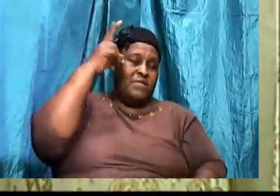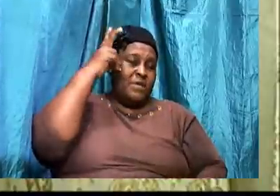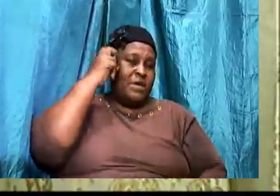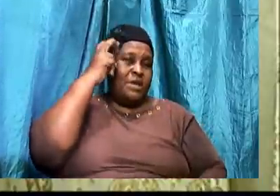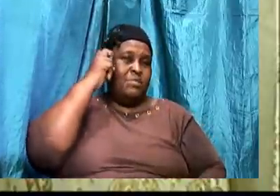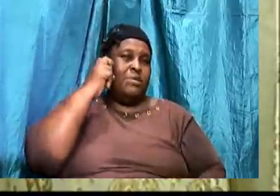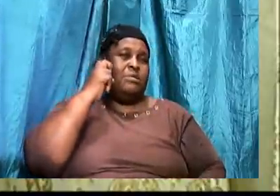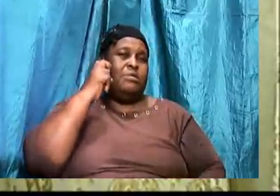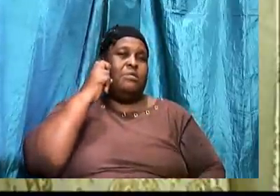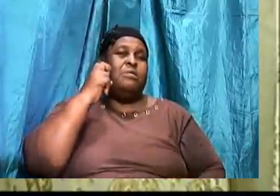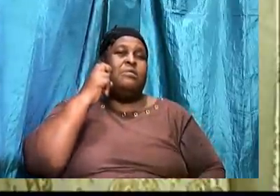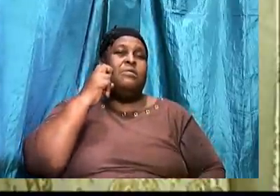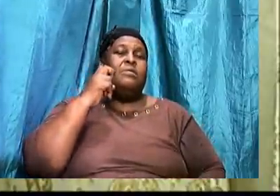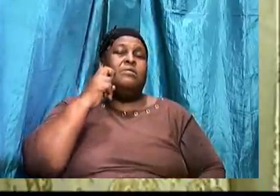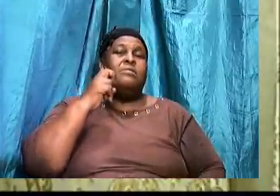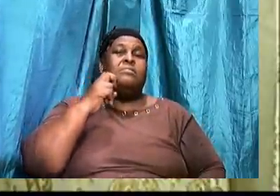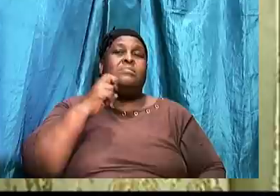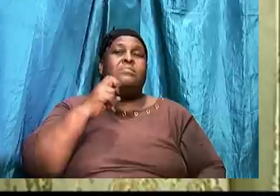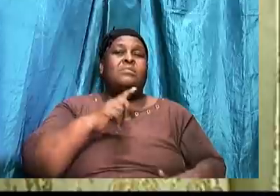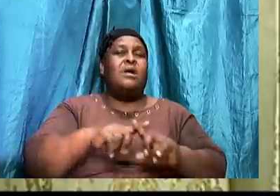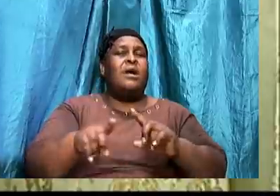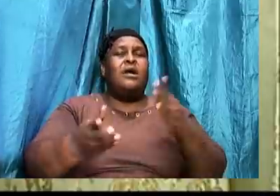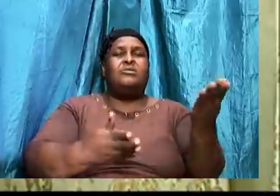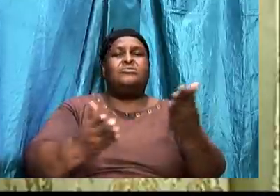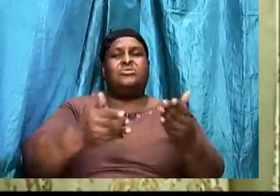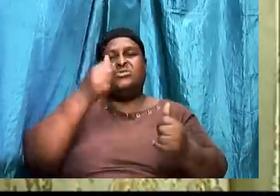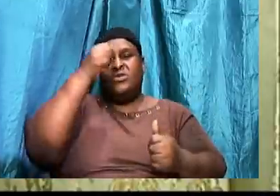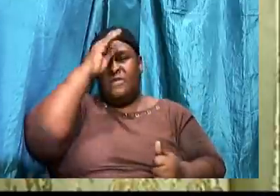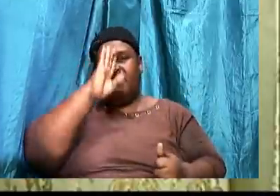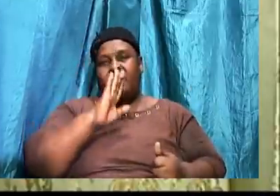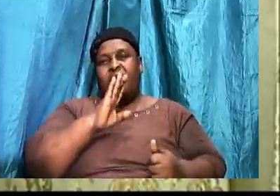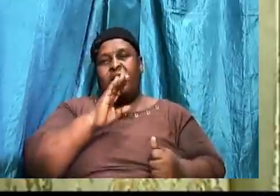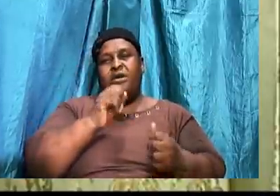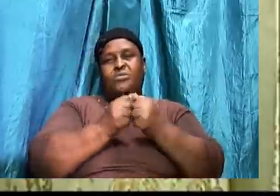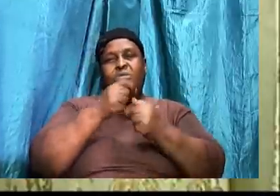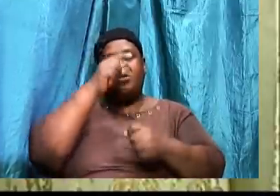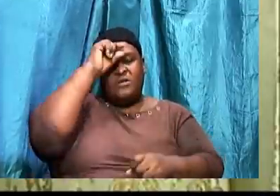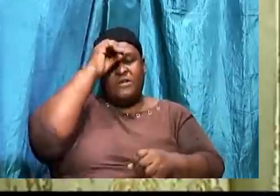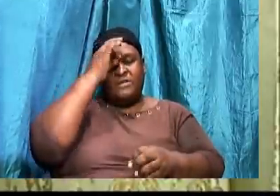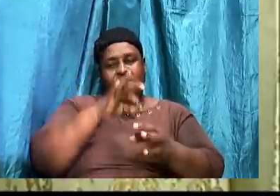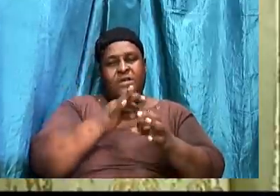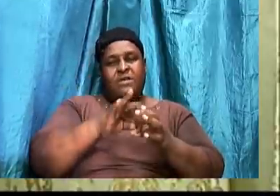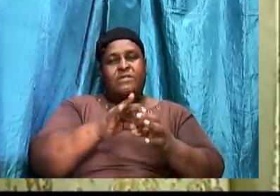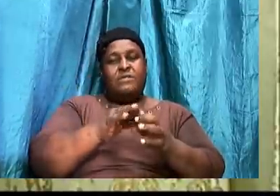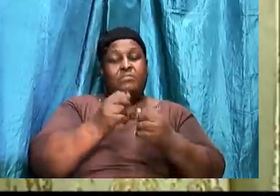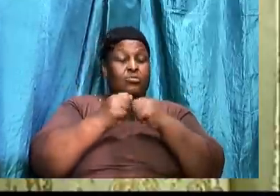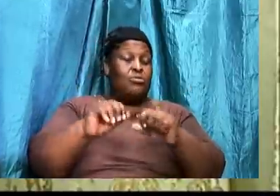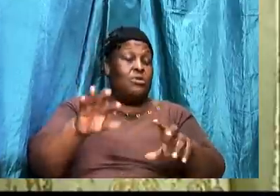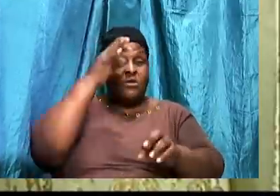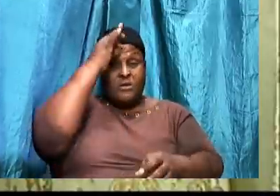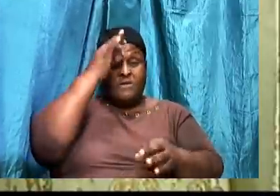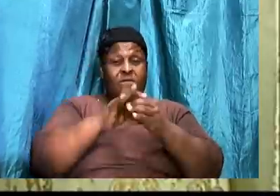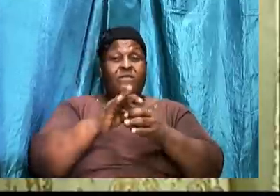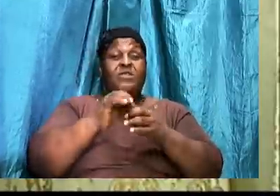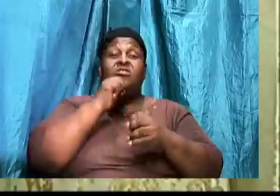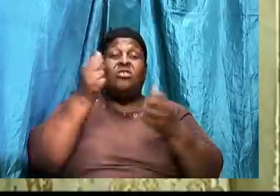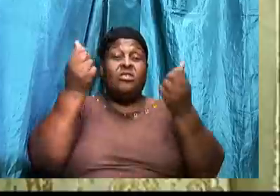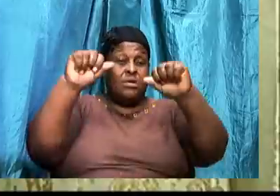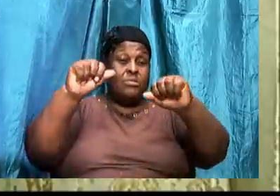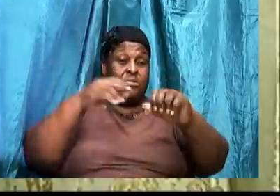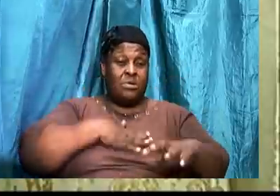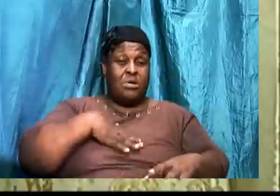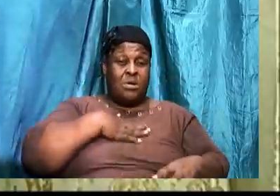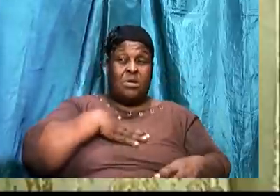He shall be able to quench the shall able quench the devil. So we